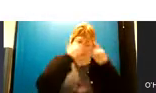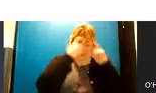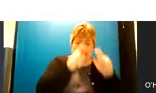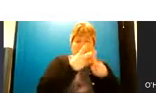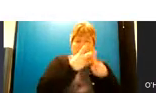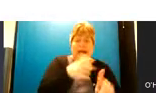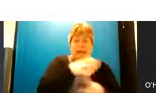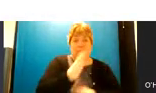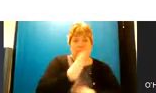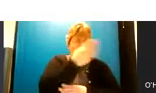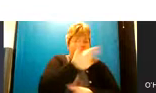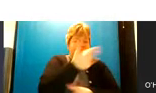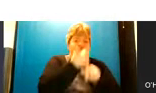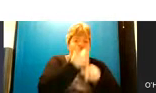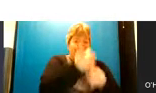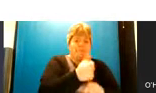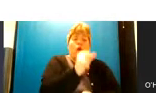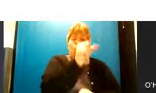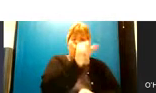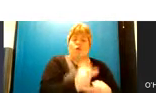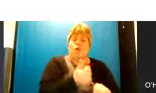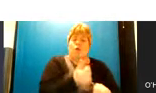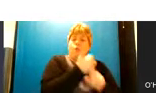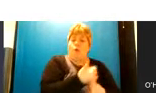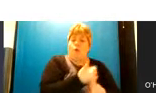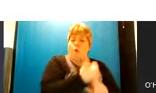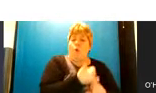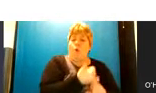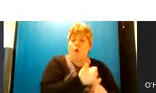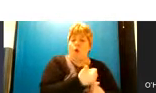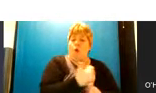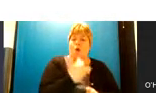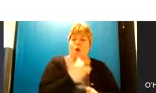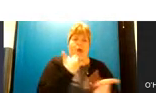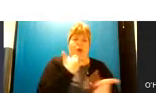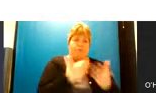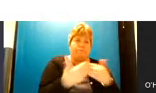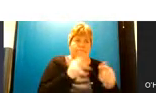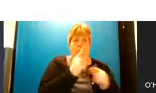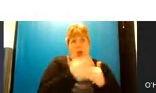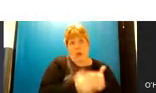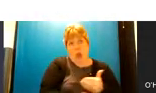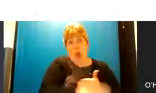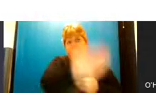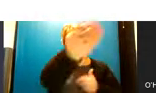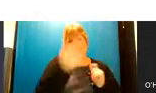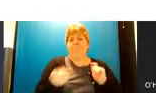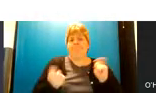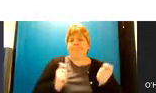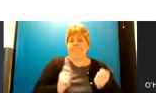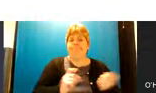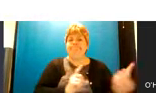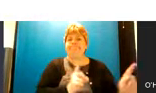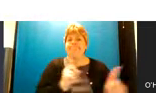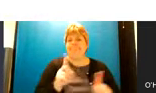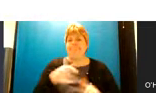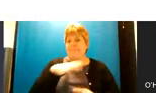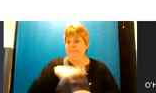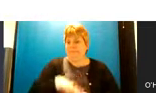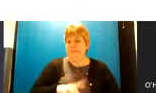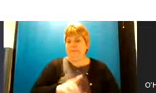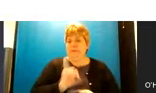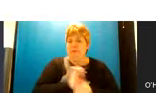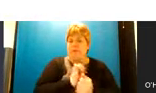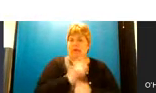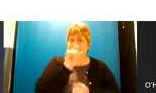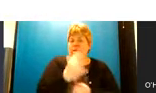to provide people with uh short-term support uh whilst we address what the long-term changes um may be required to keep